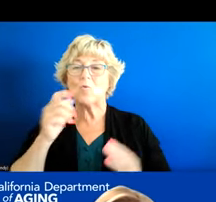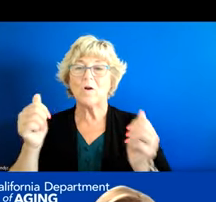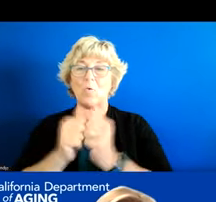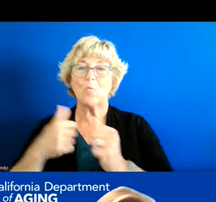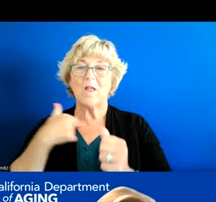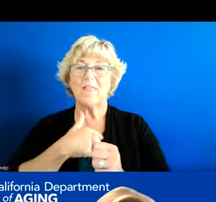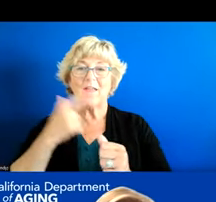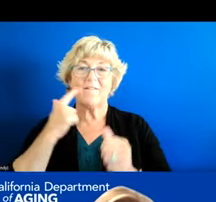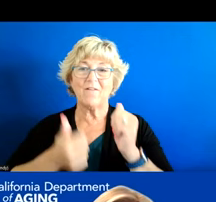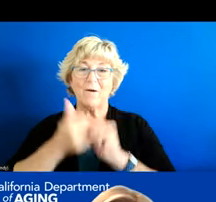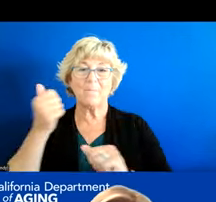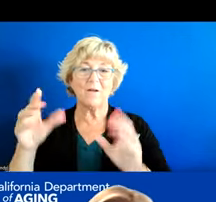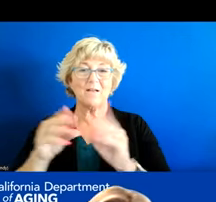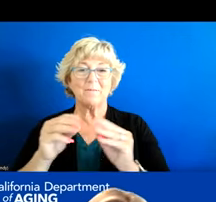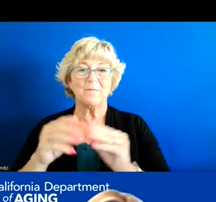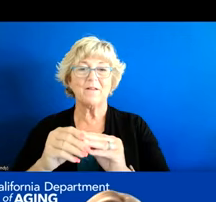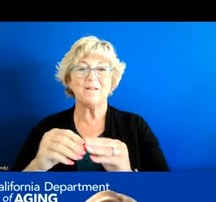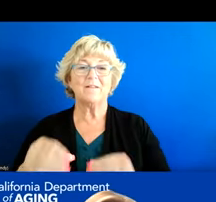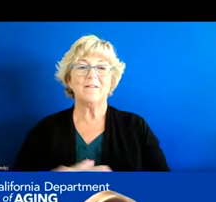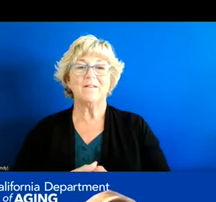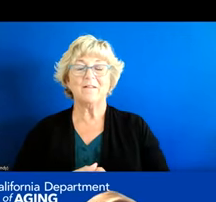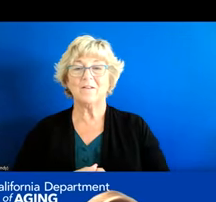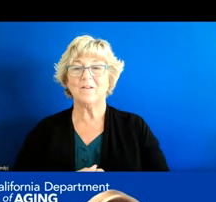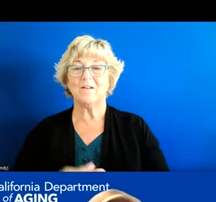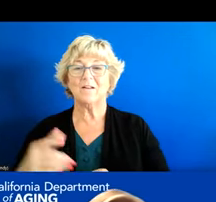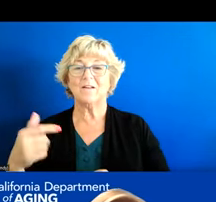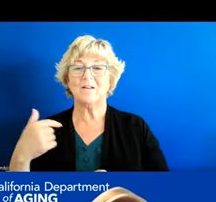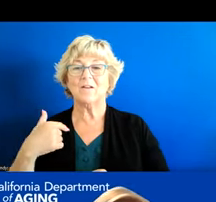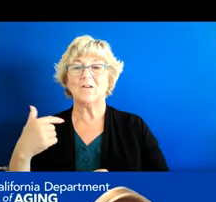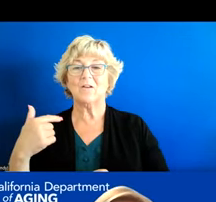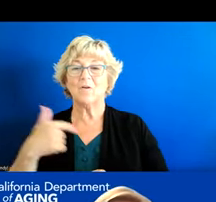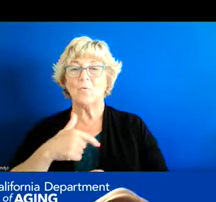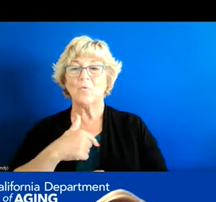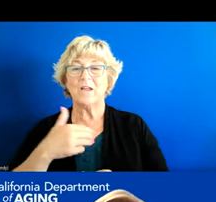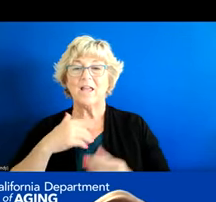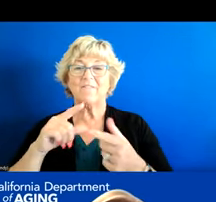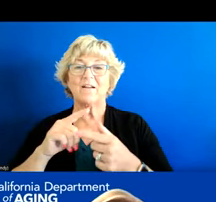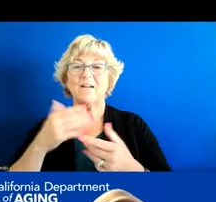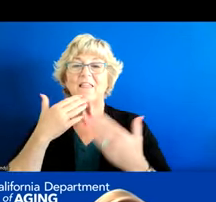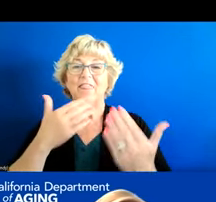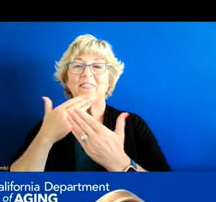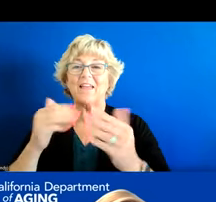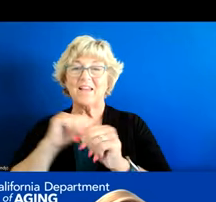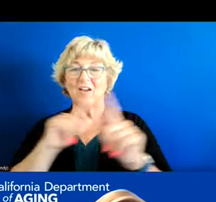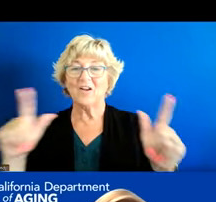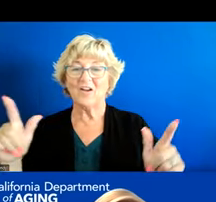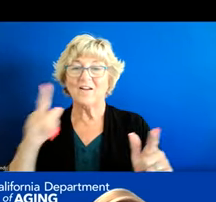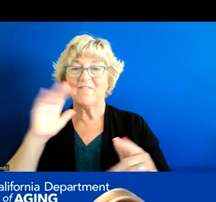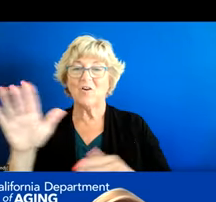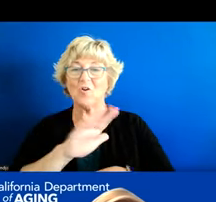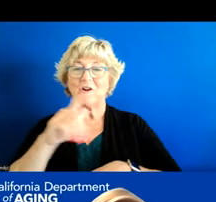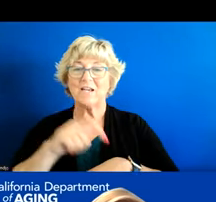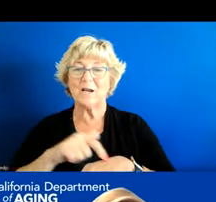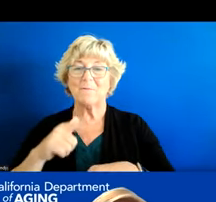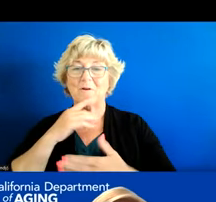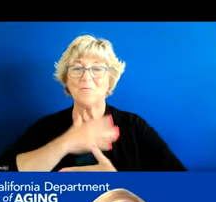most of the meeting our undersecretary services agency so thank thanks everybody so much for your time today we